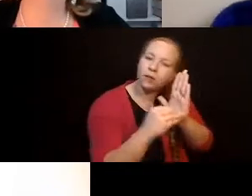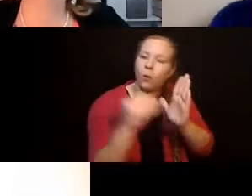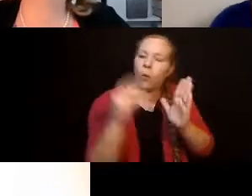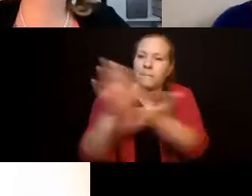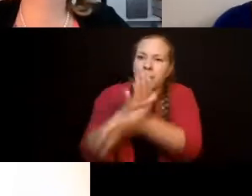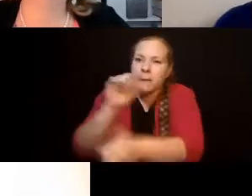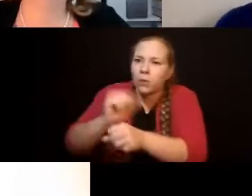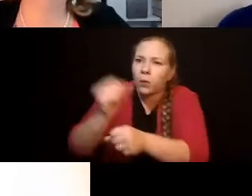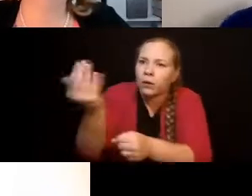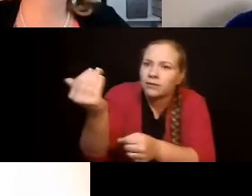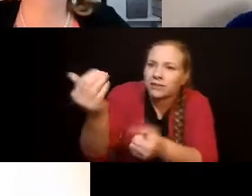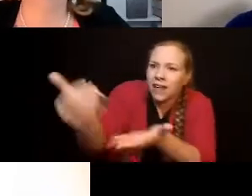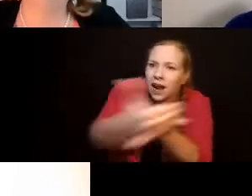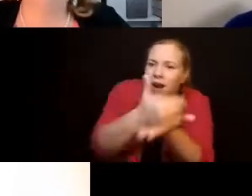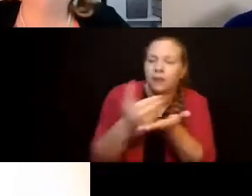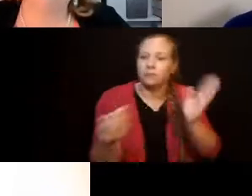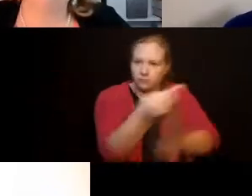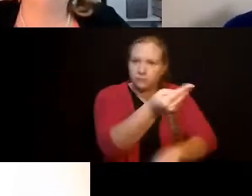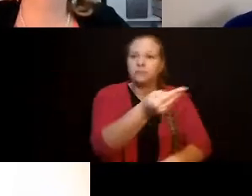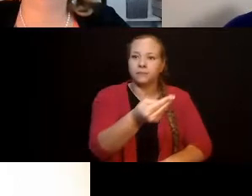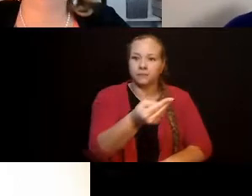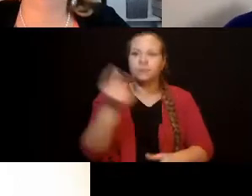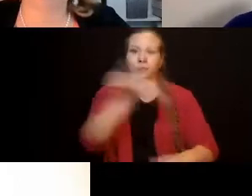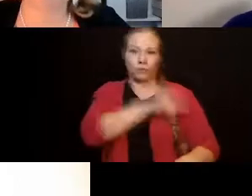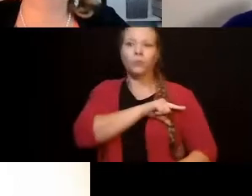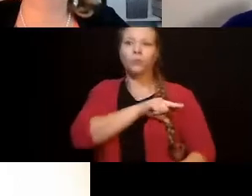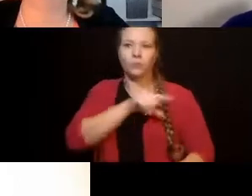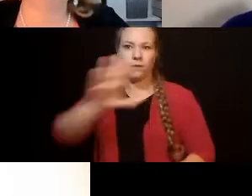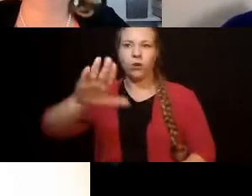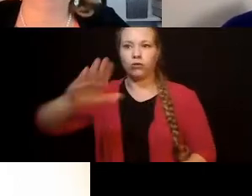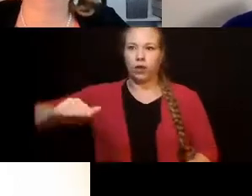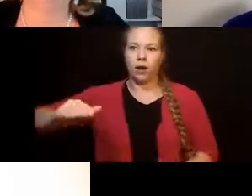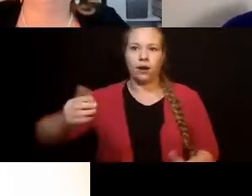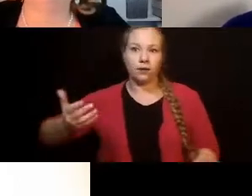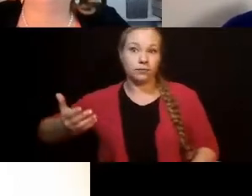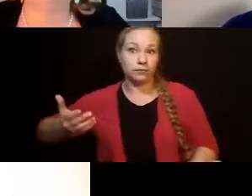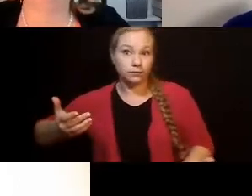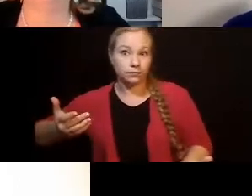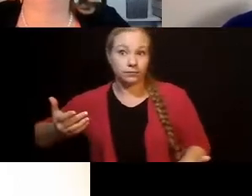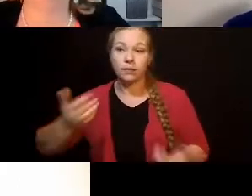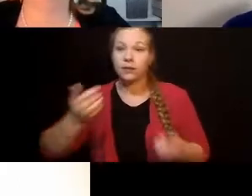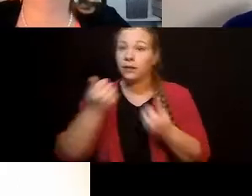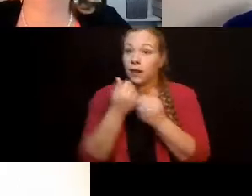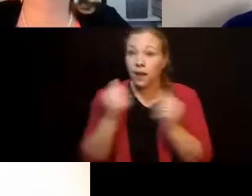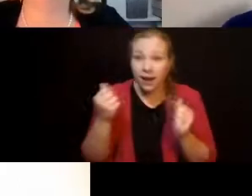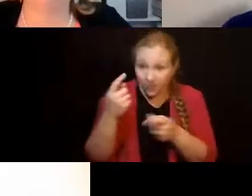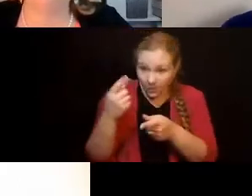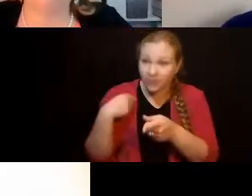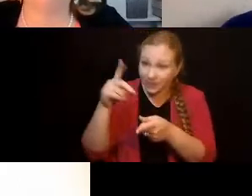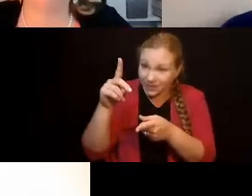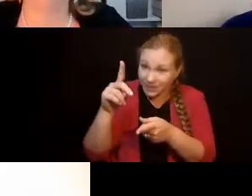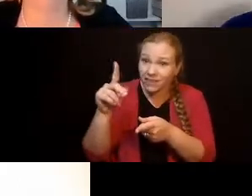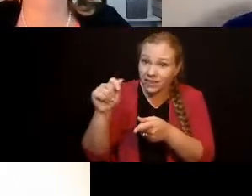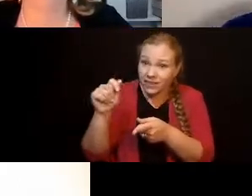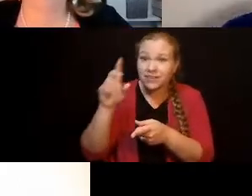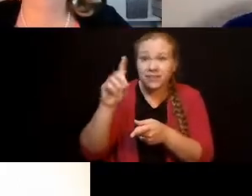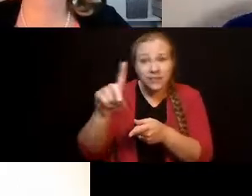we want to make sure that anyone that may qualify gets connected with Developmental Disabilities Administration,